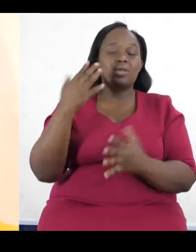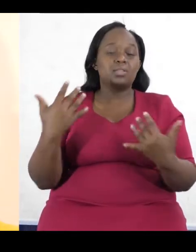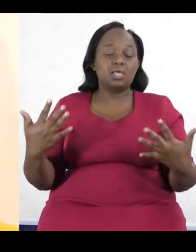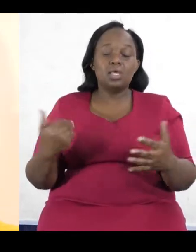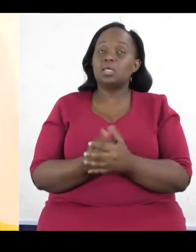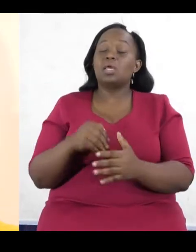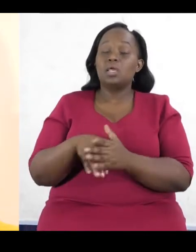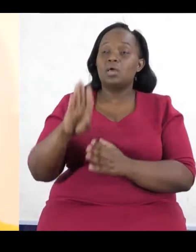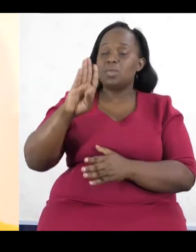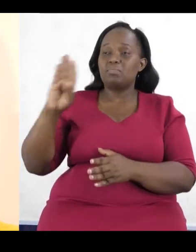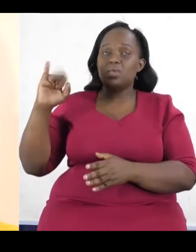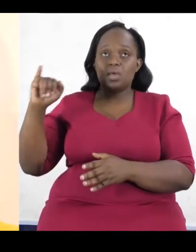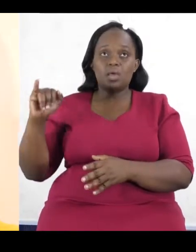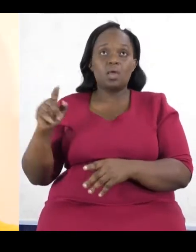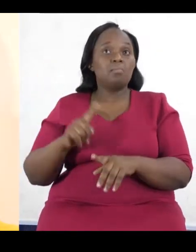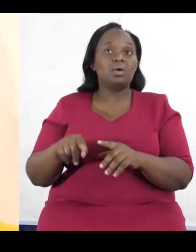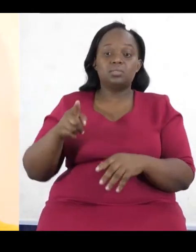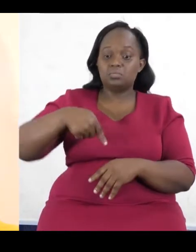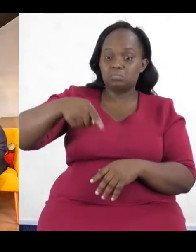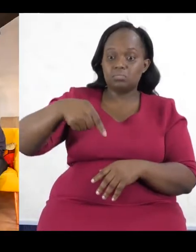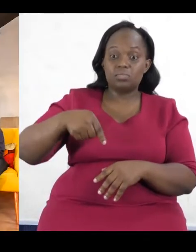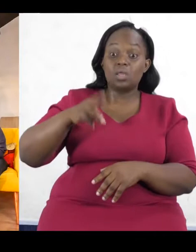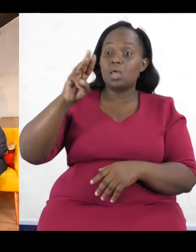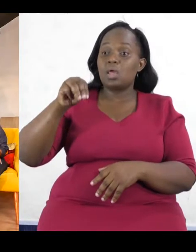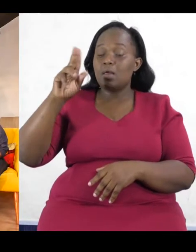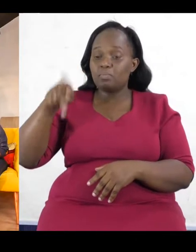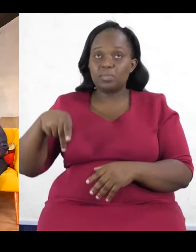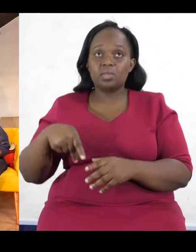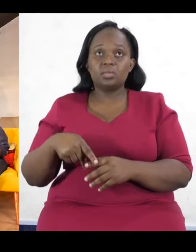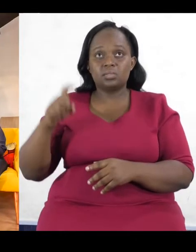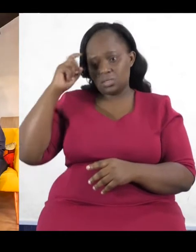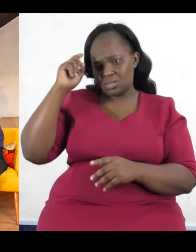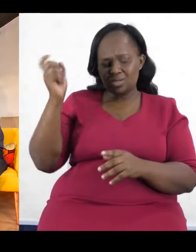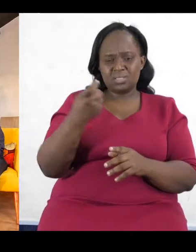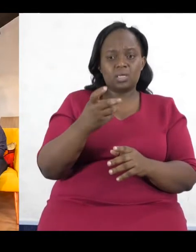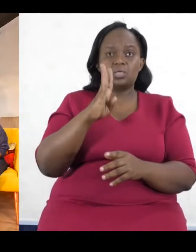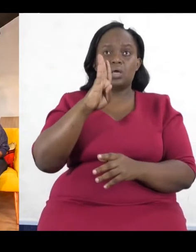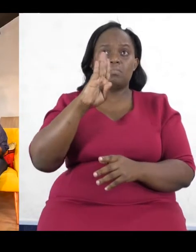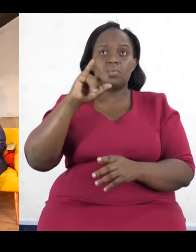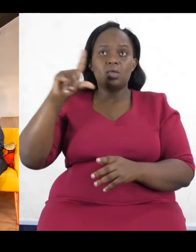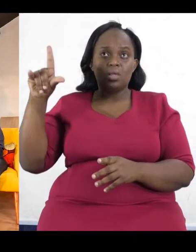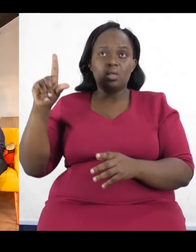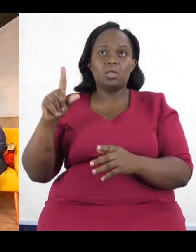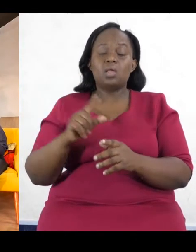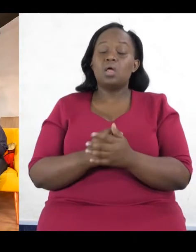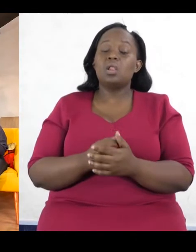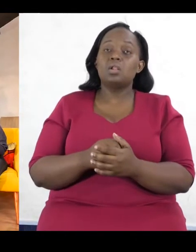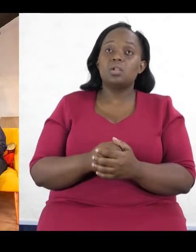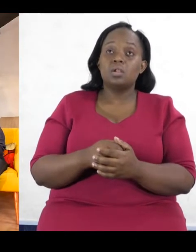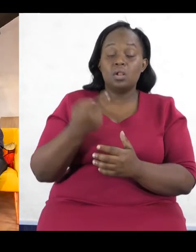MPs in Parliament actually rejected a bill towards reducing the interest rates, towards increasing